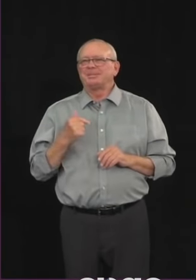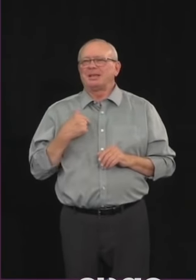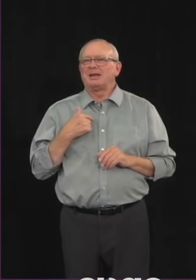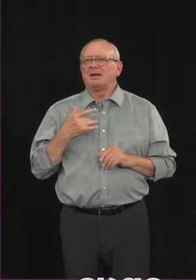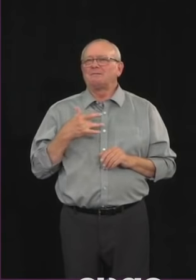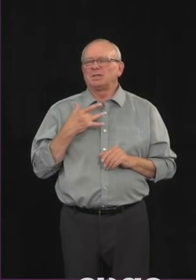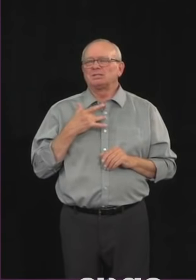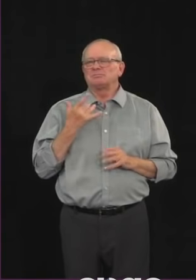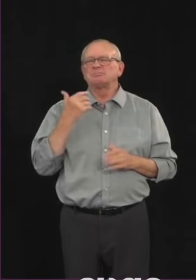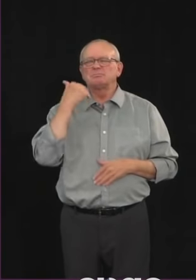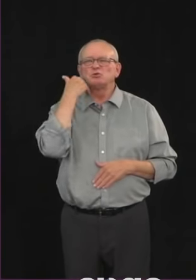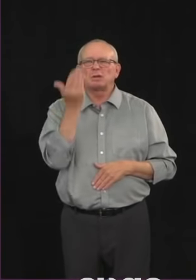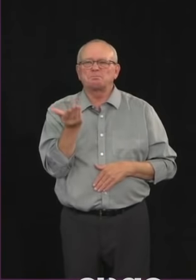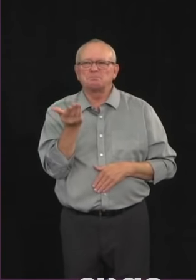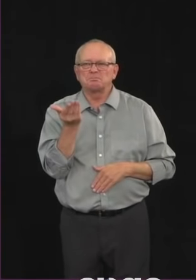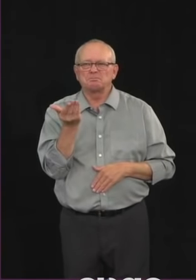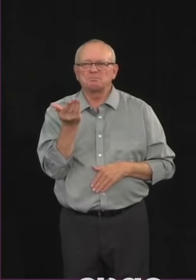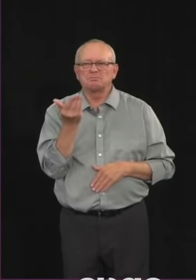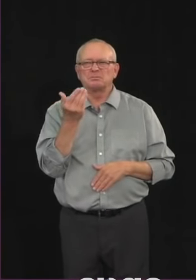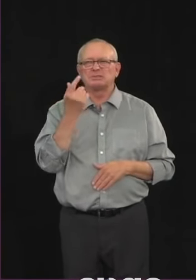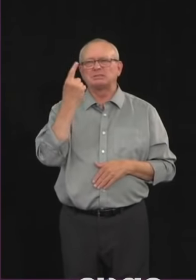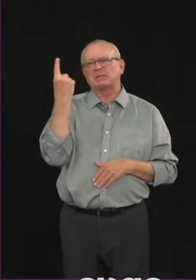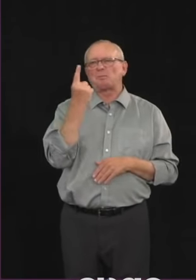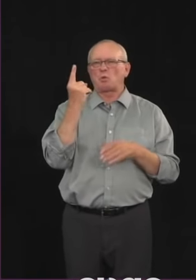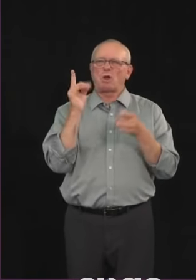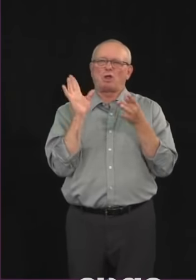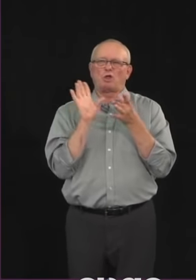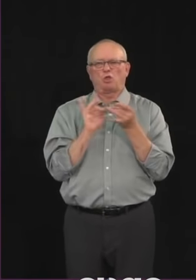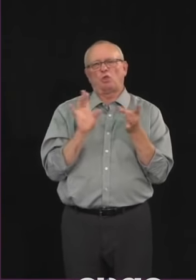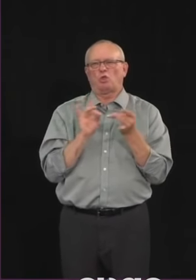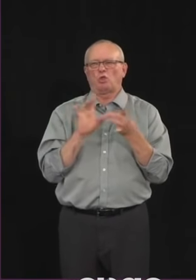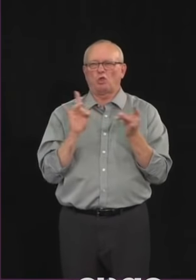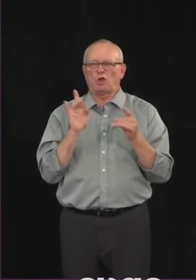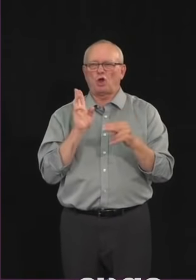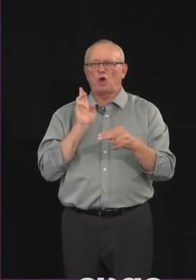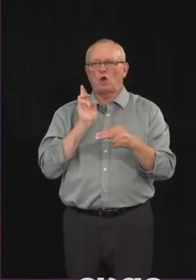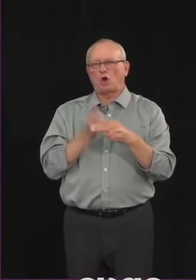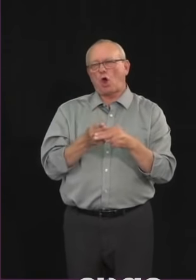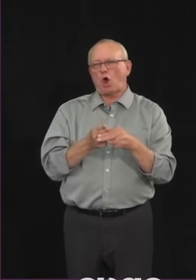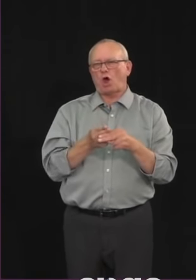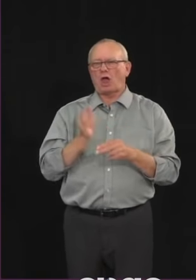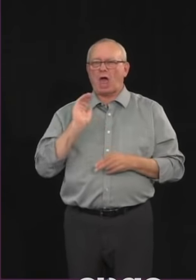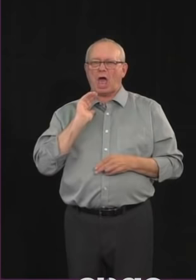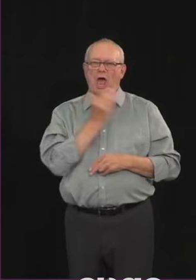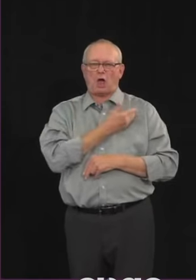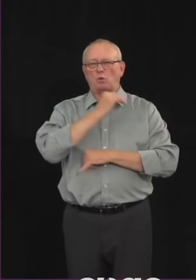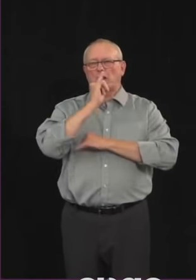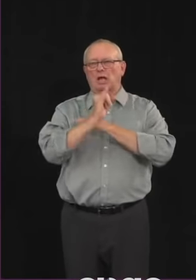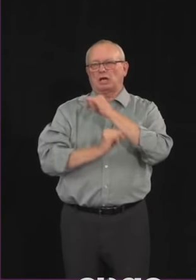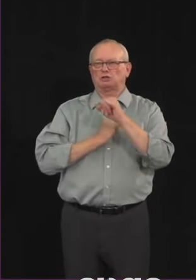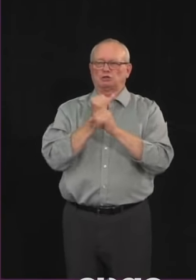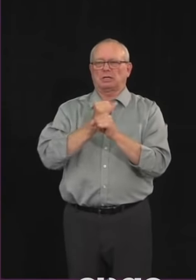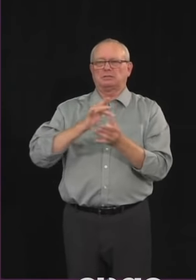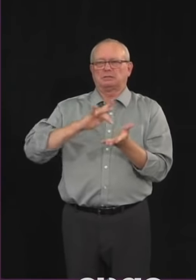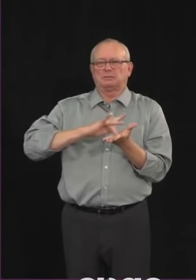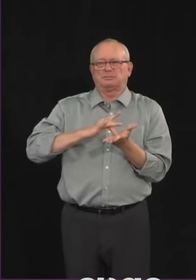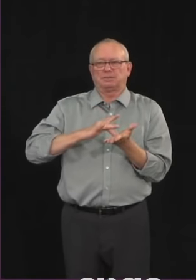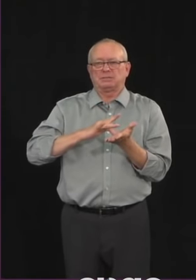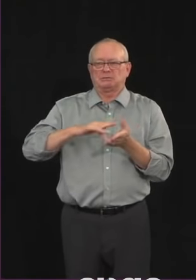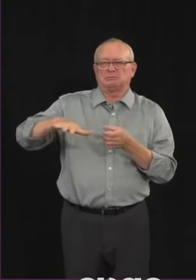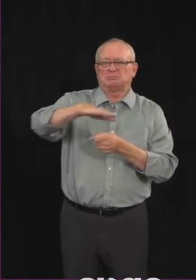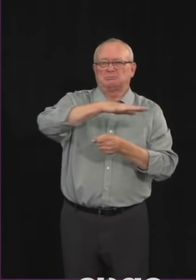international medical graduates in this province as uh scabs i think that is disrespectful it's shameful behavior